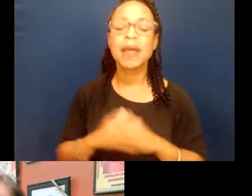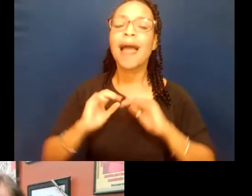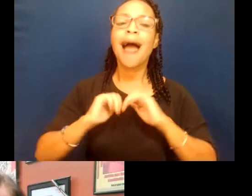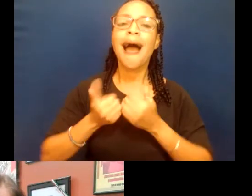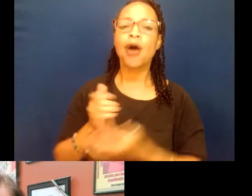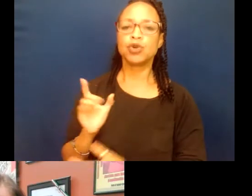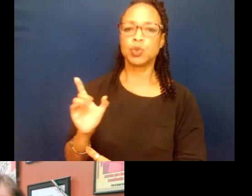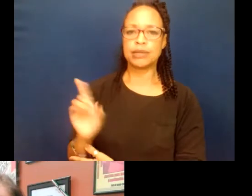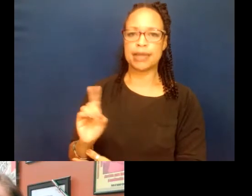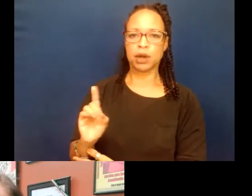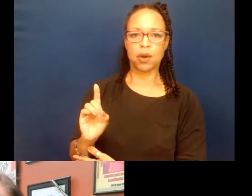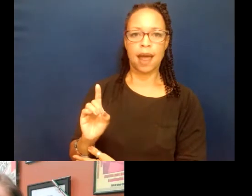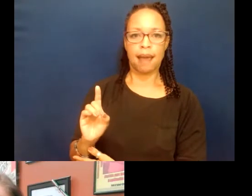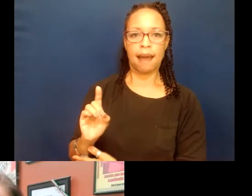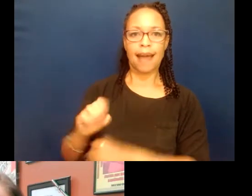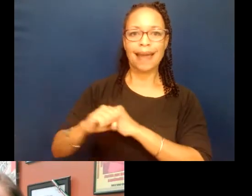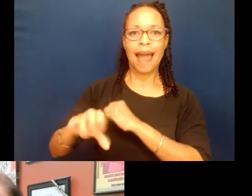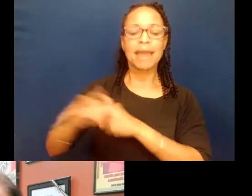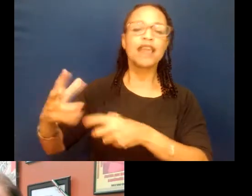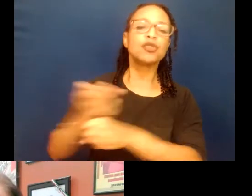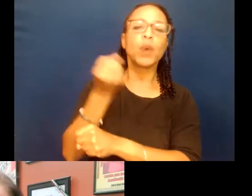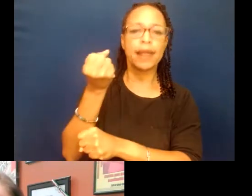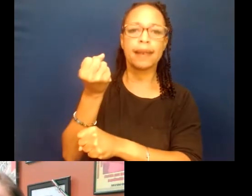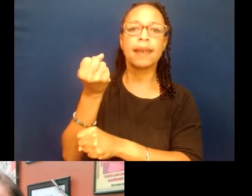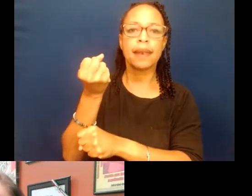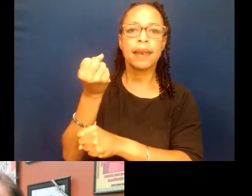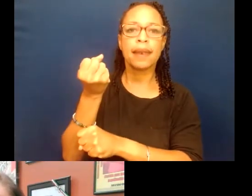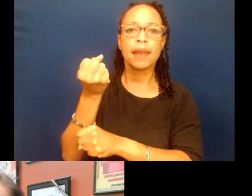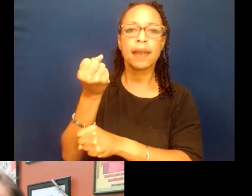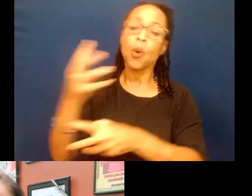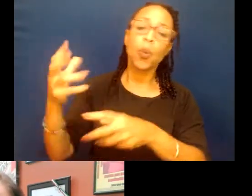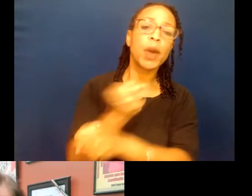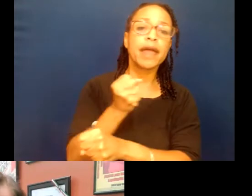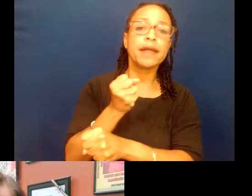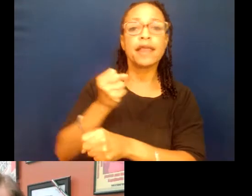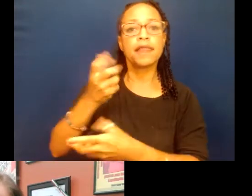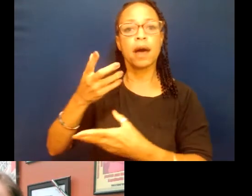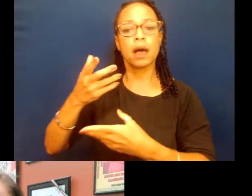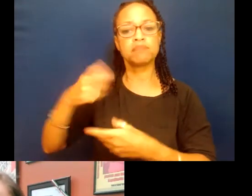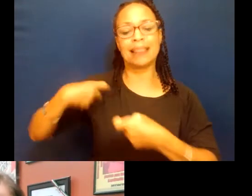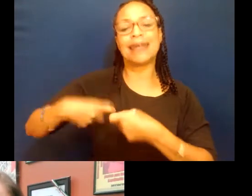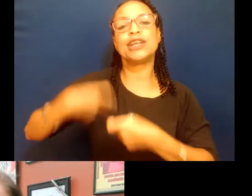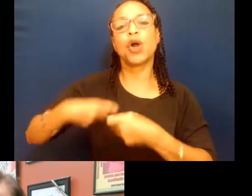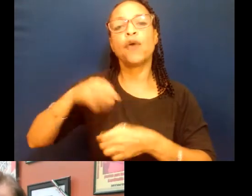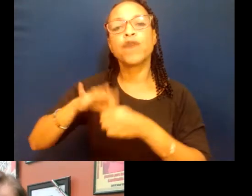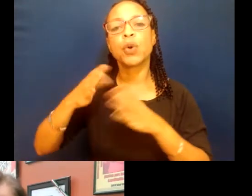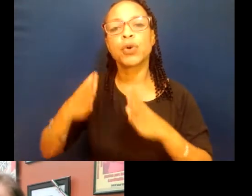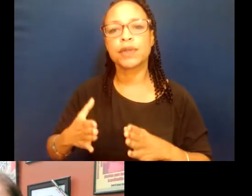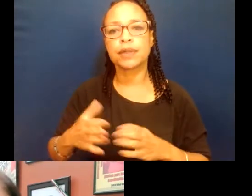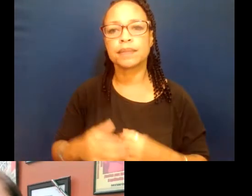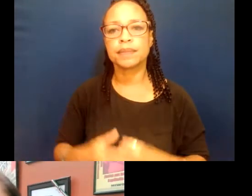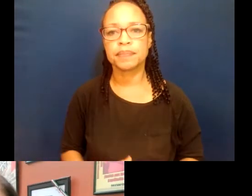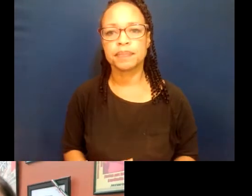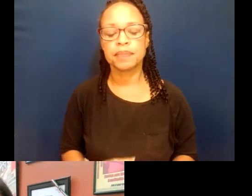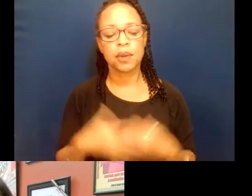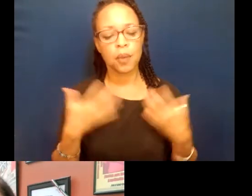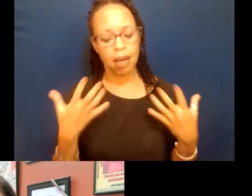campaigns win over Latino voters? Bueno, lo voy a decir primero en español,